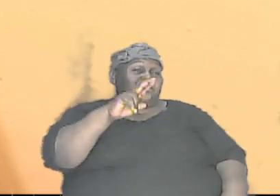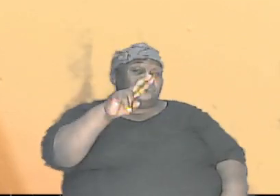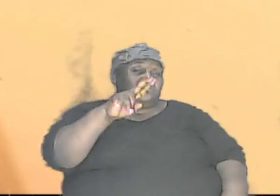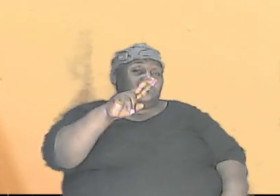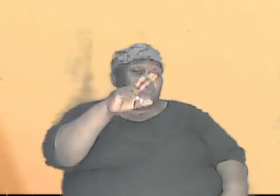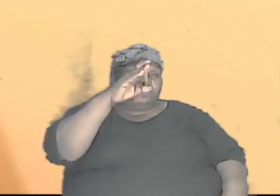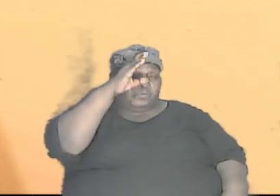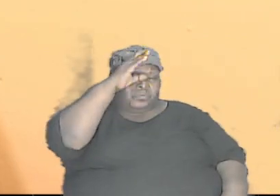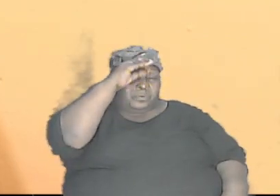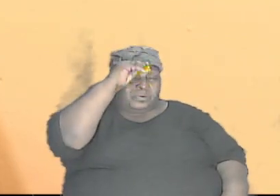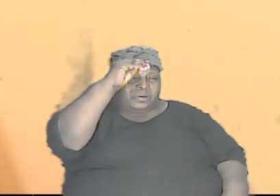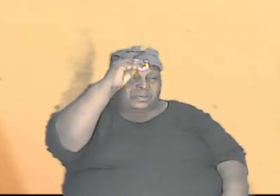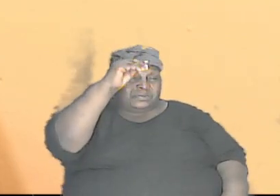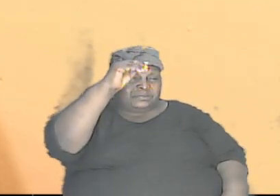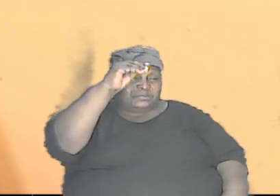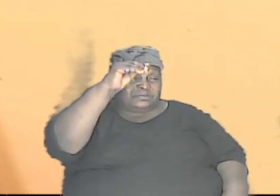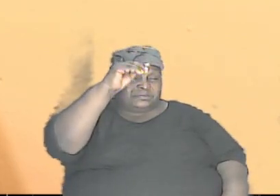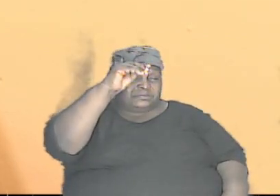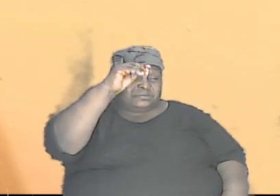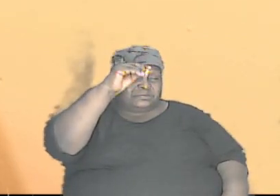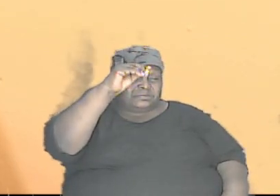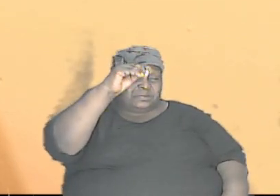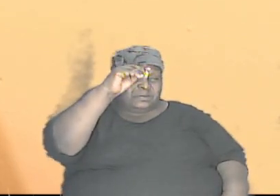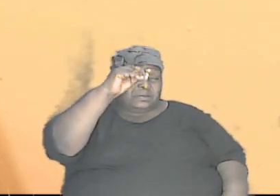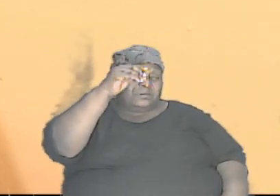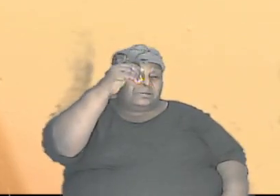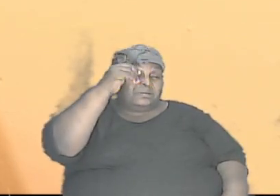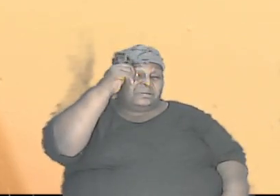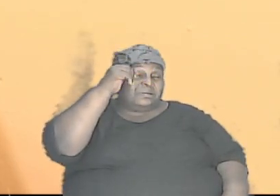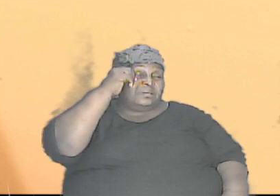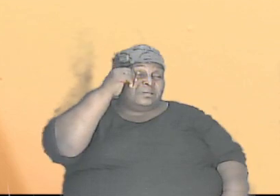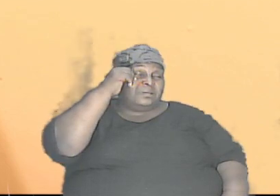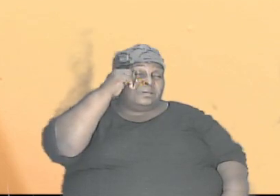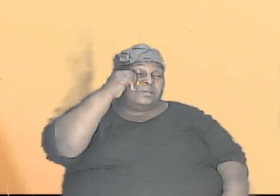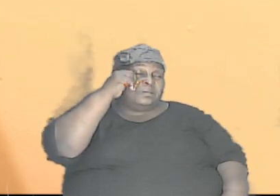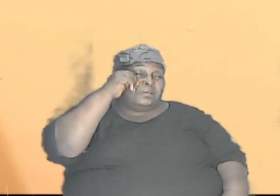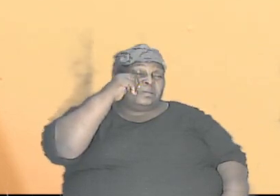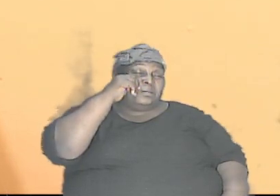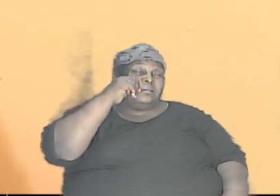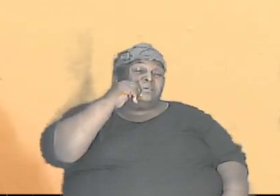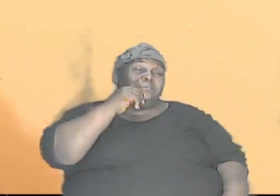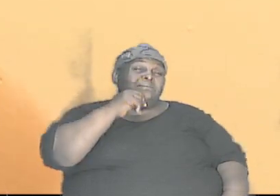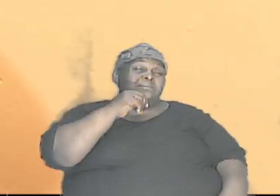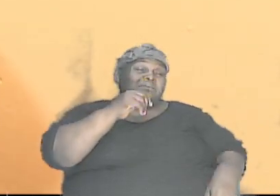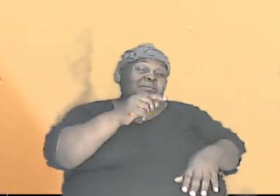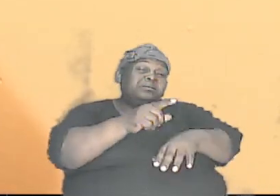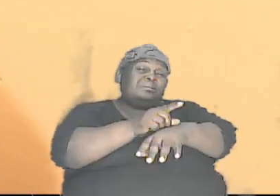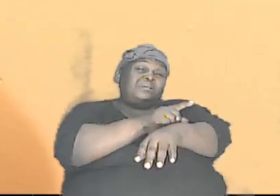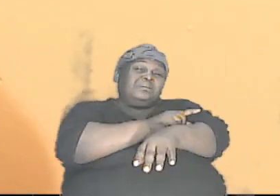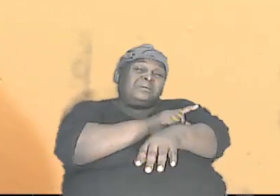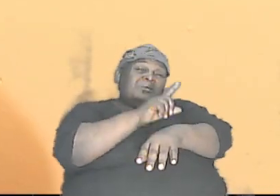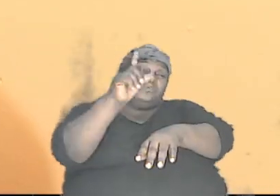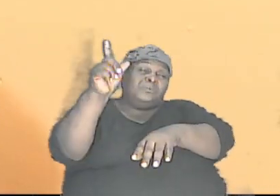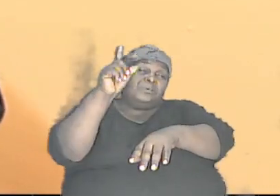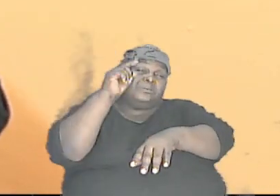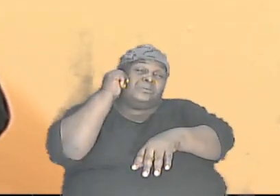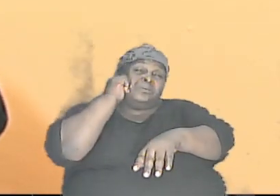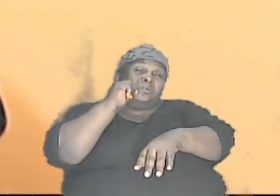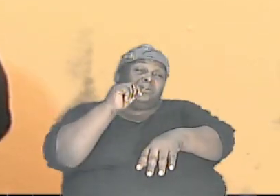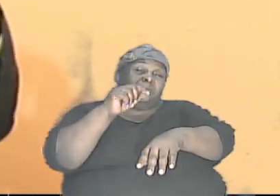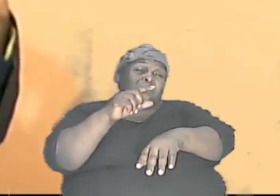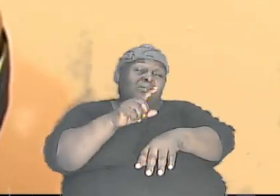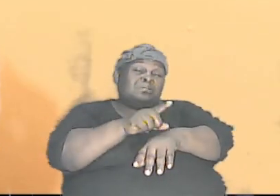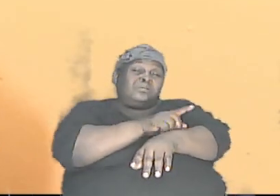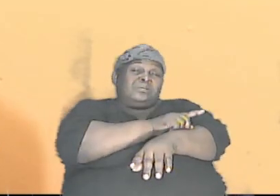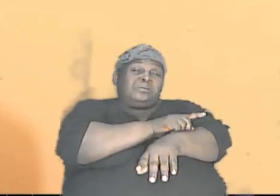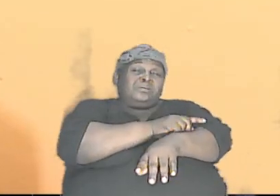were dark and one of the girls. And the dark girl, she had